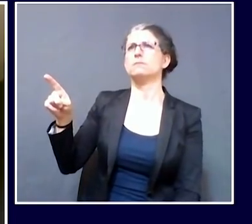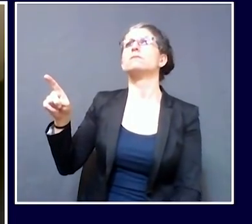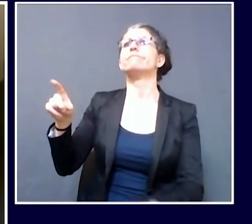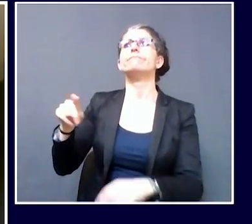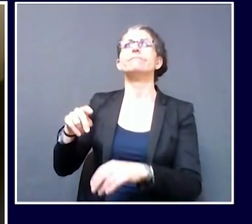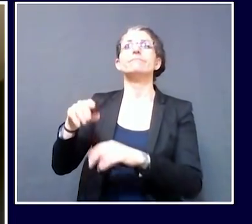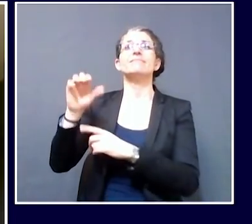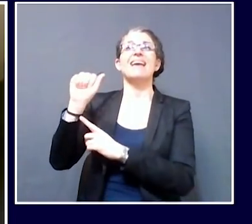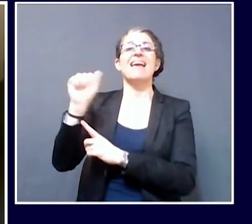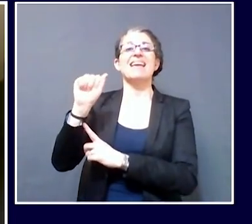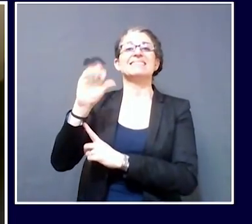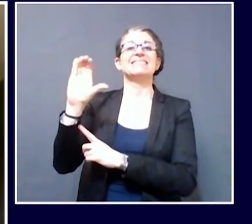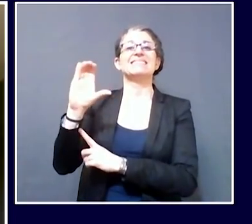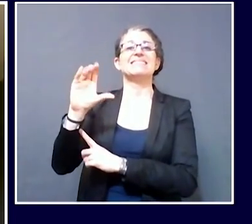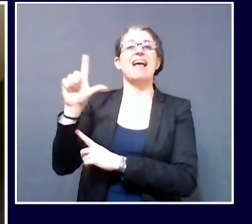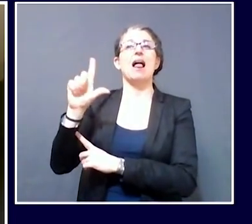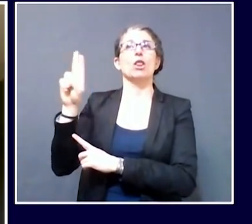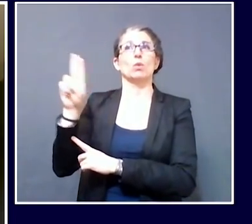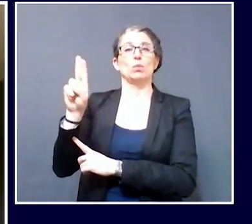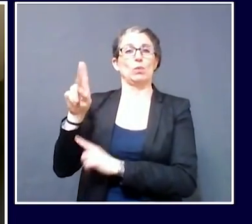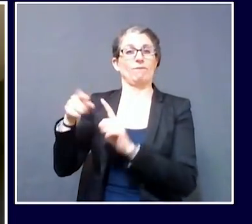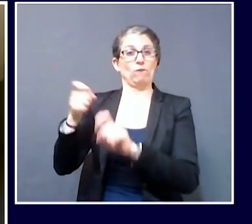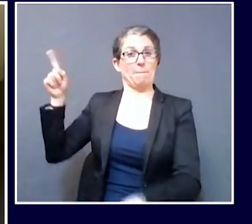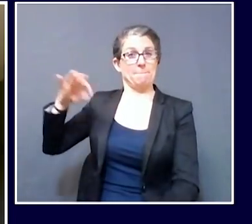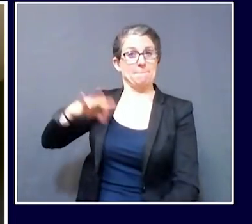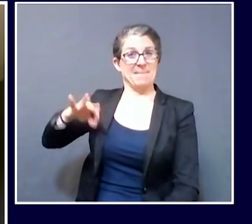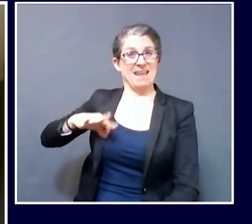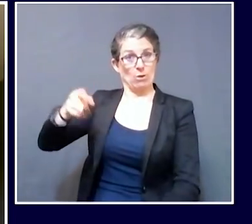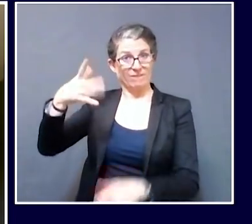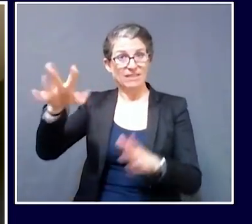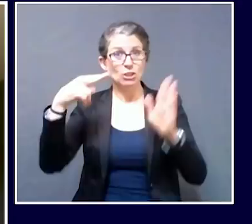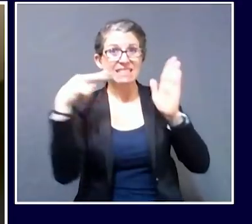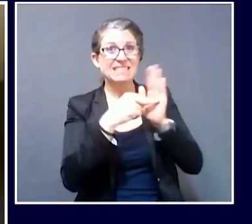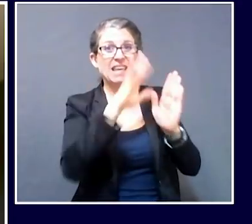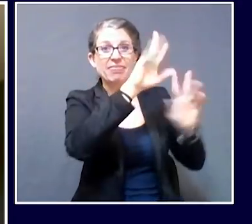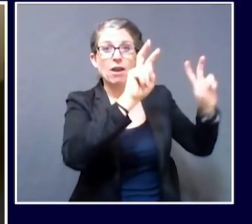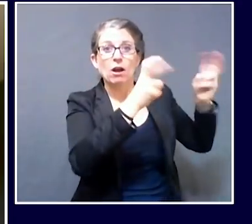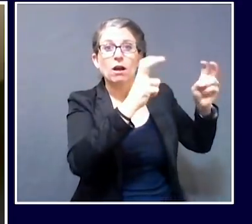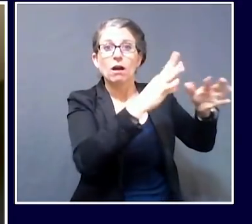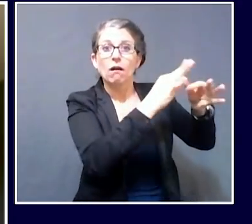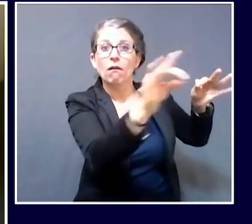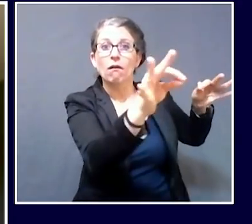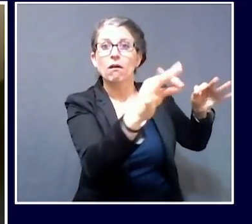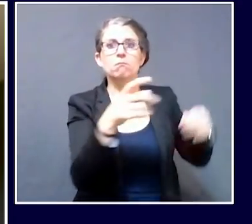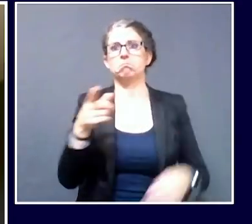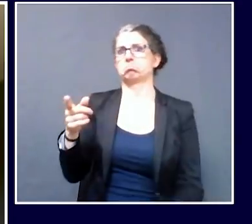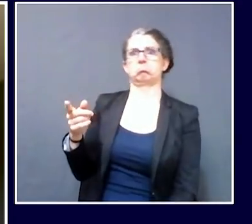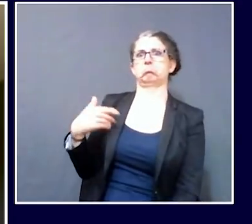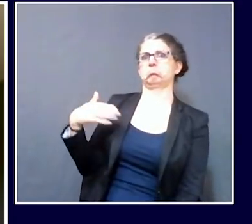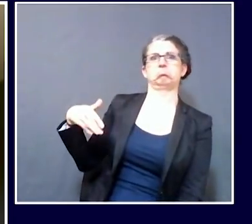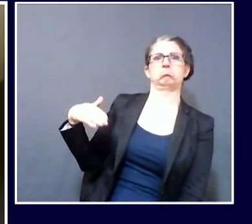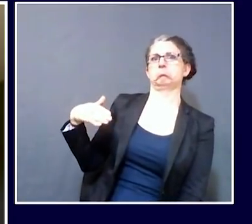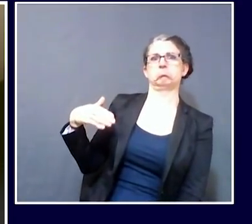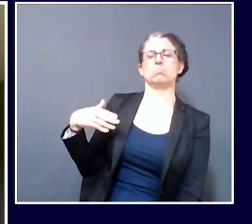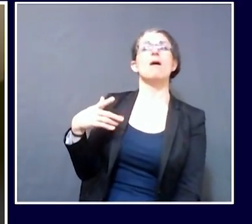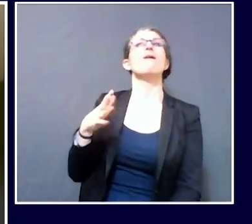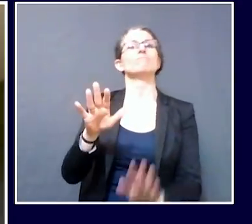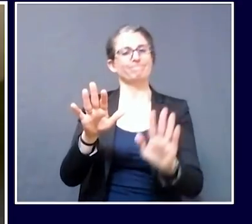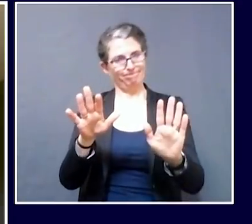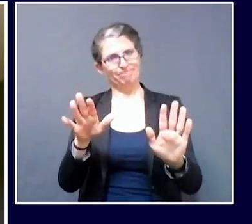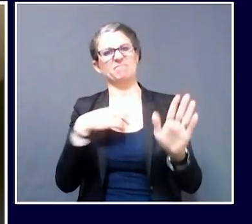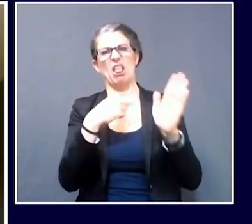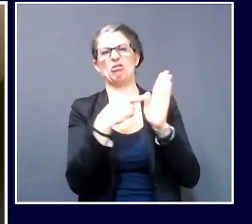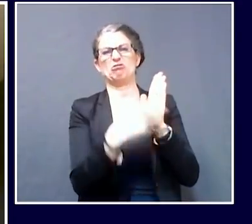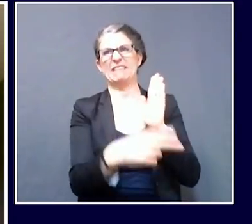Have you seen it by chance? I have not seen it. So I'll just read it to you. It's a few sentences. It says, the idea that all